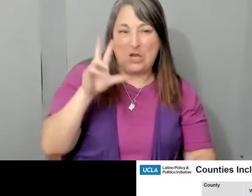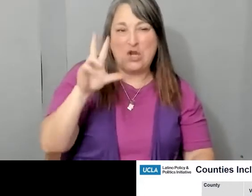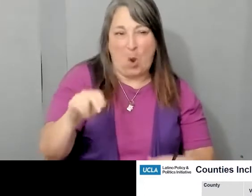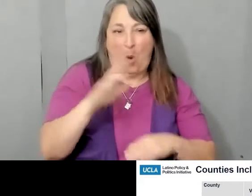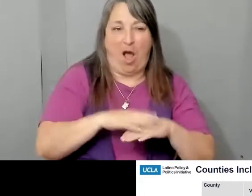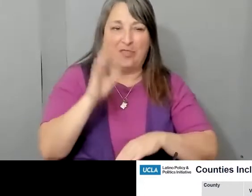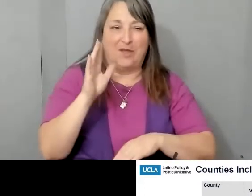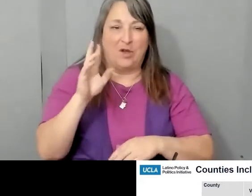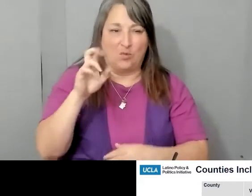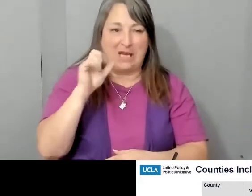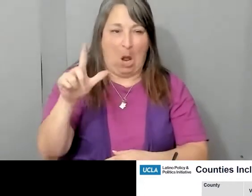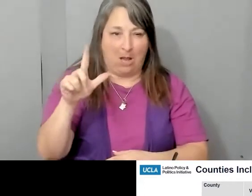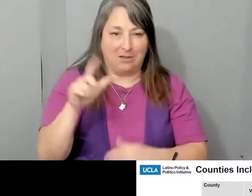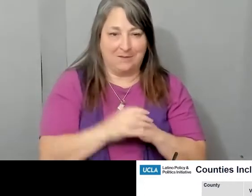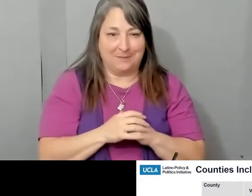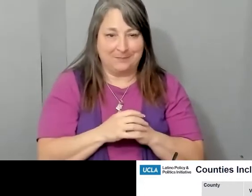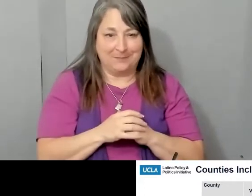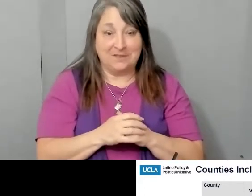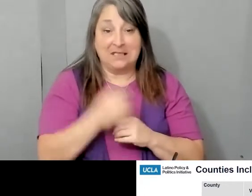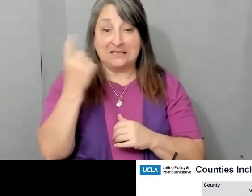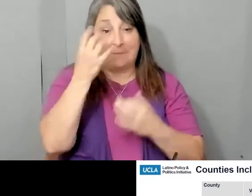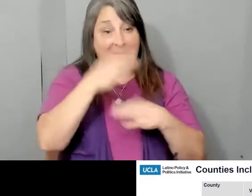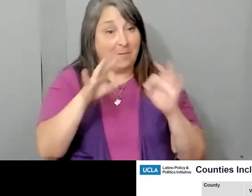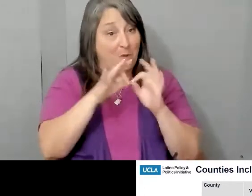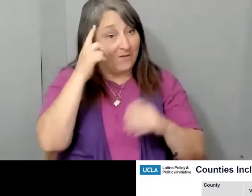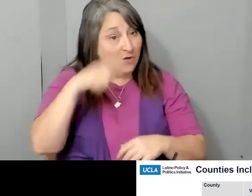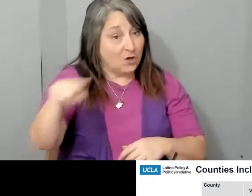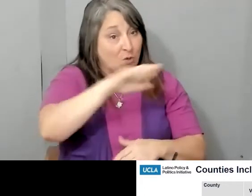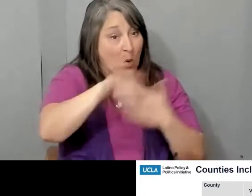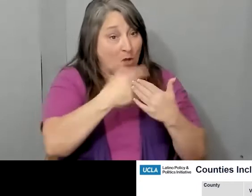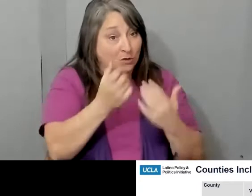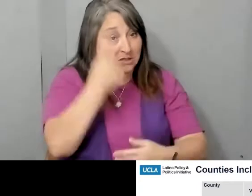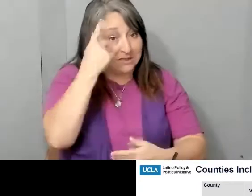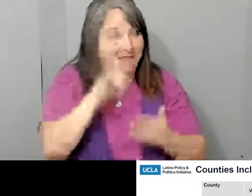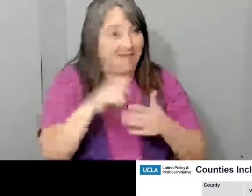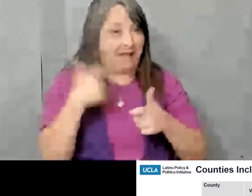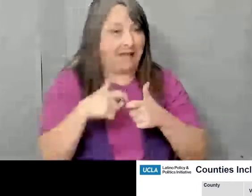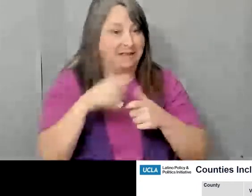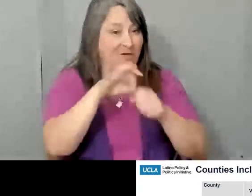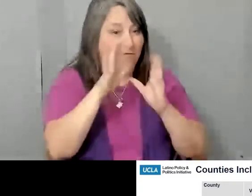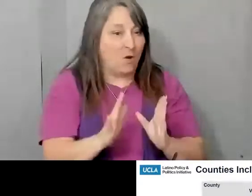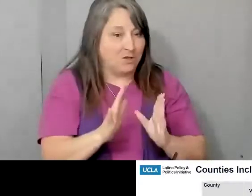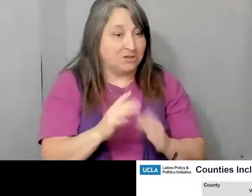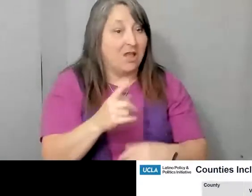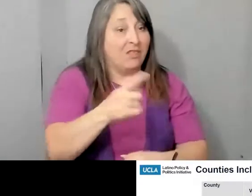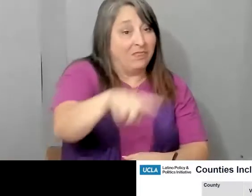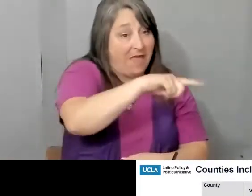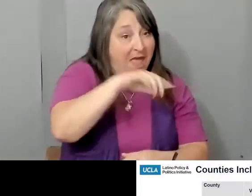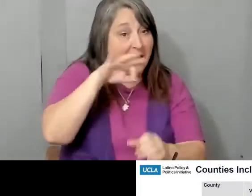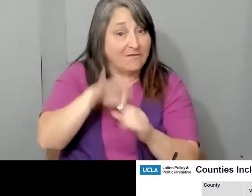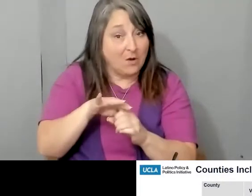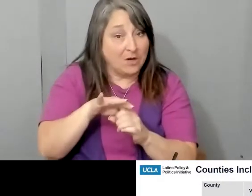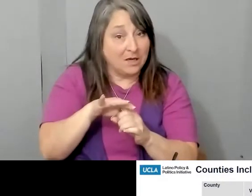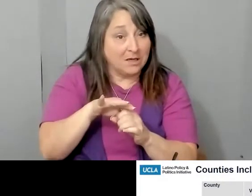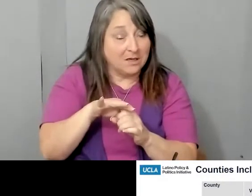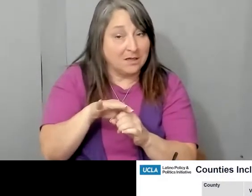One of the things that I think is really important for all of you to understand is that Latino voters essentially voted, I'm sorry